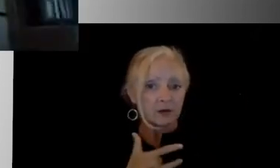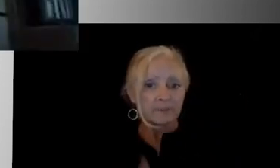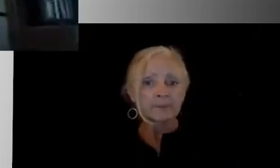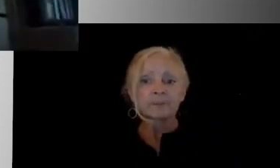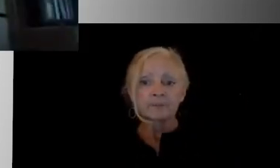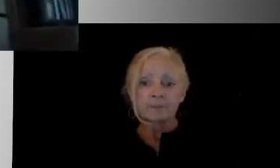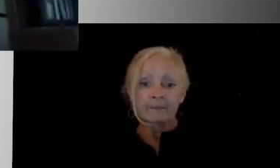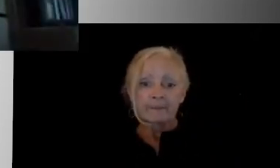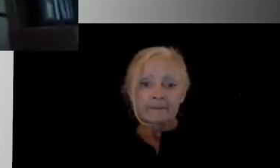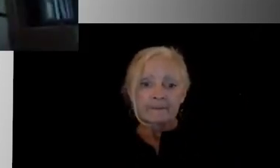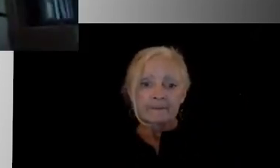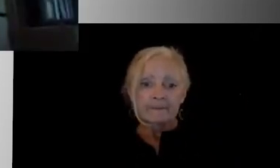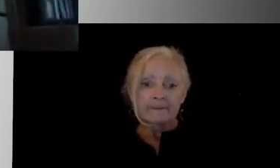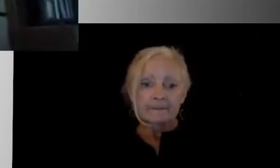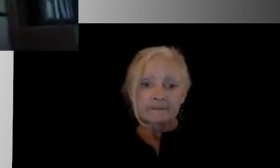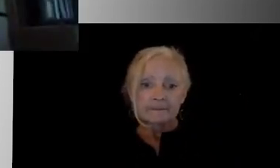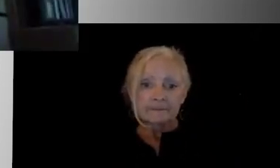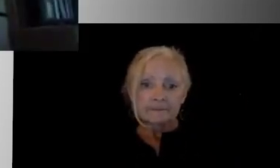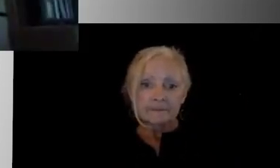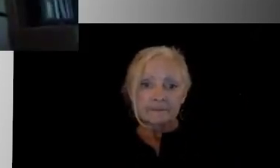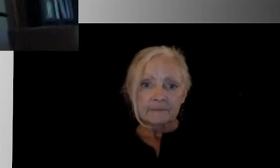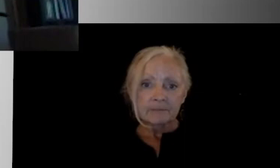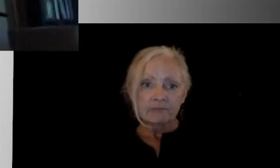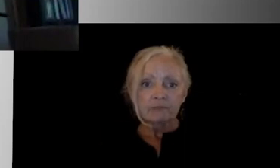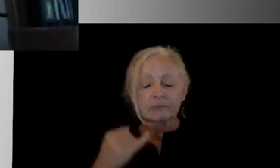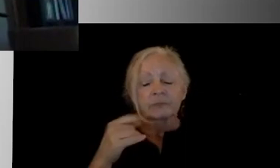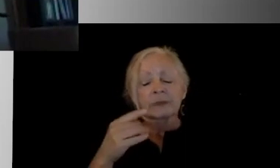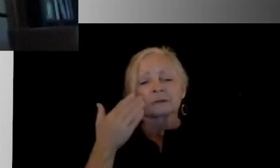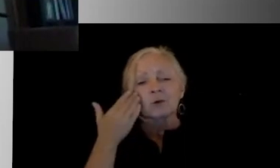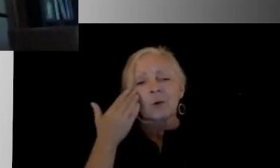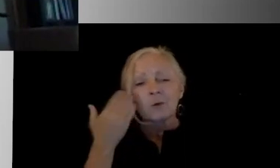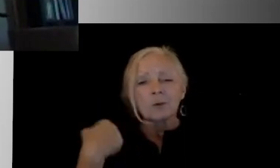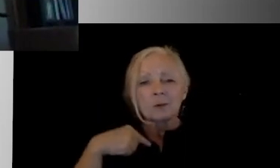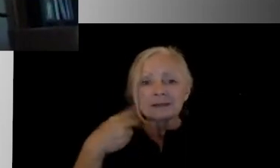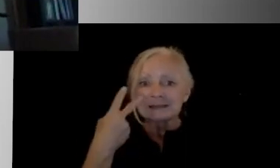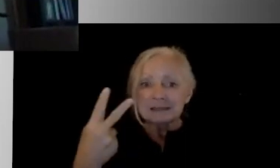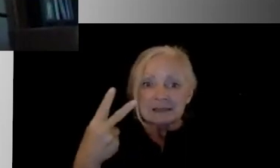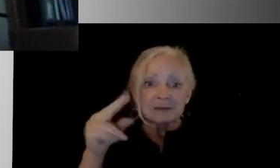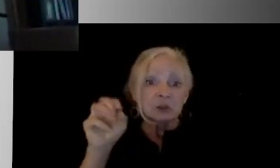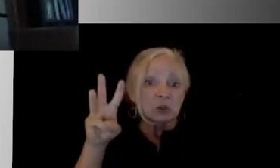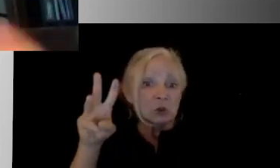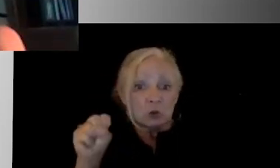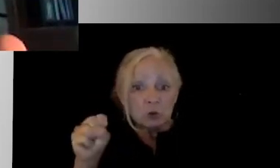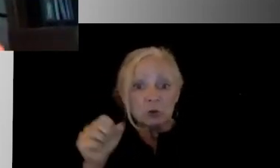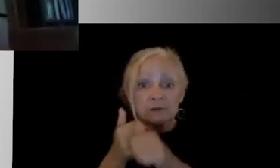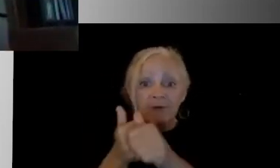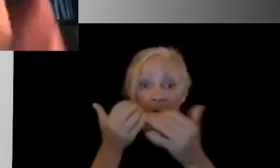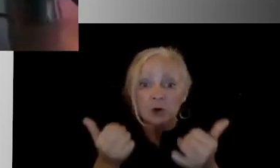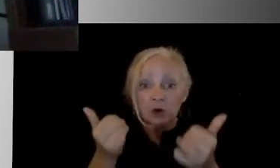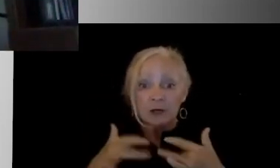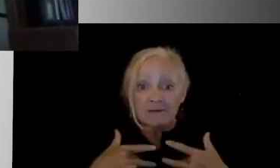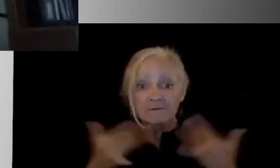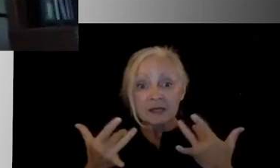I think, you know, anyone who is reading the news right now, following current events, you know, there is a great pressure on schools,